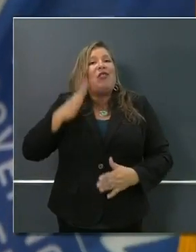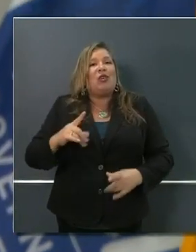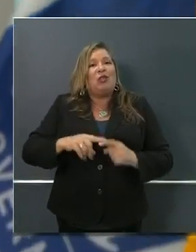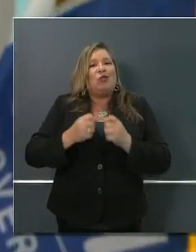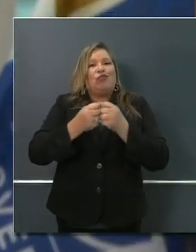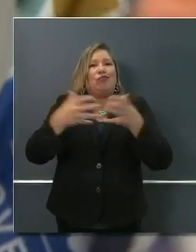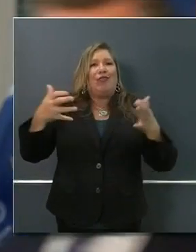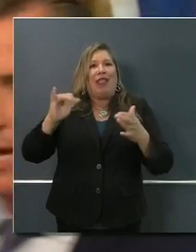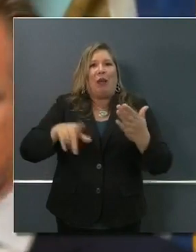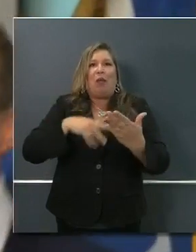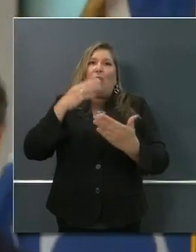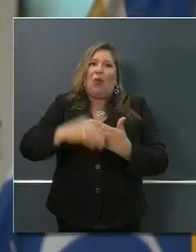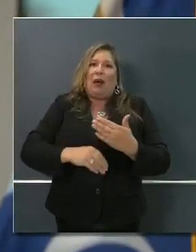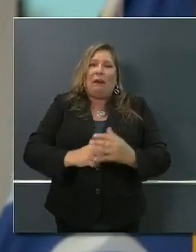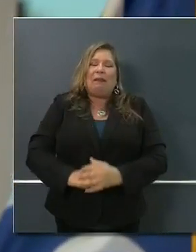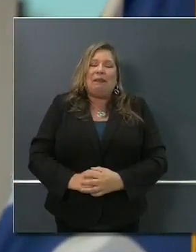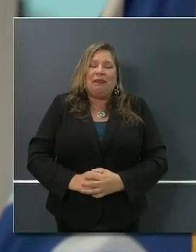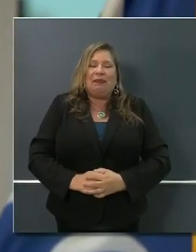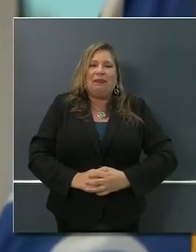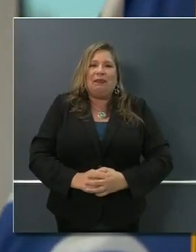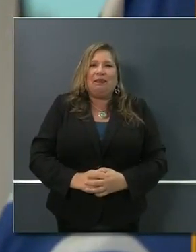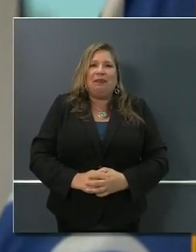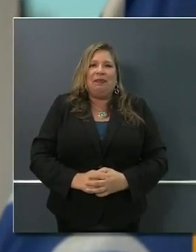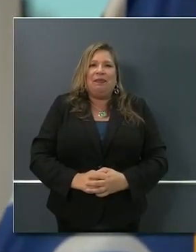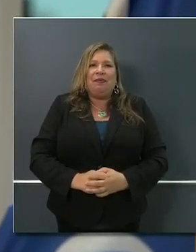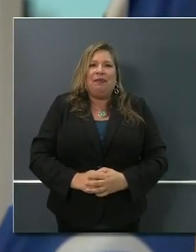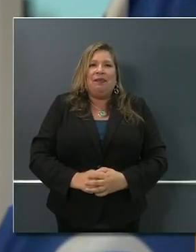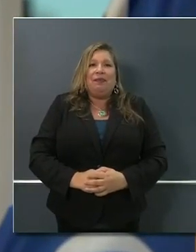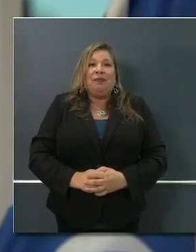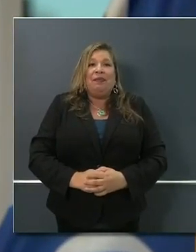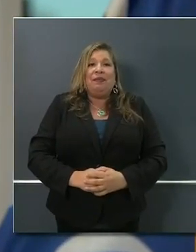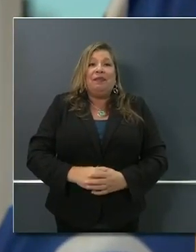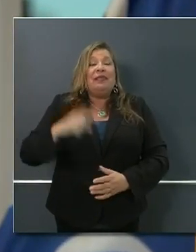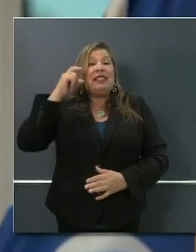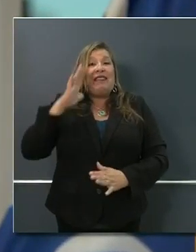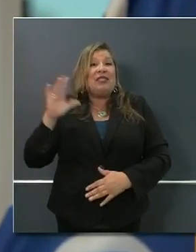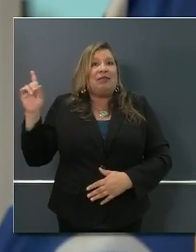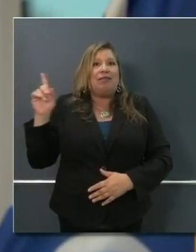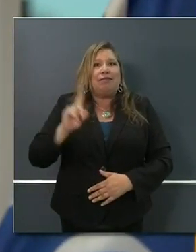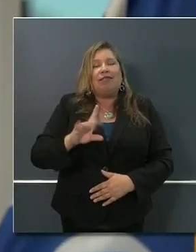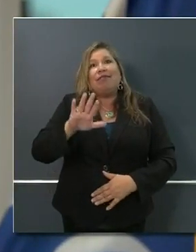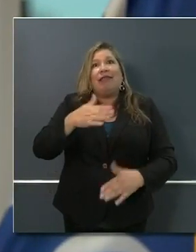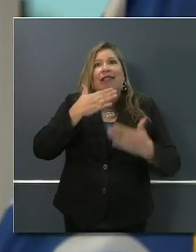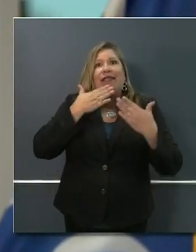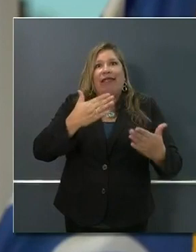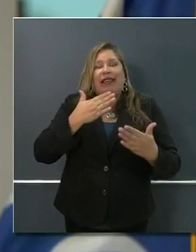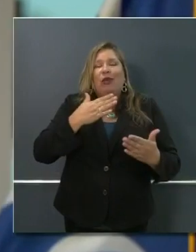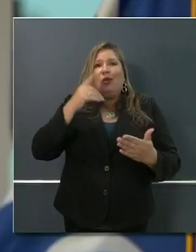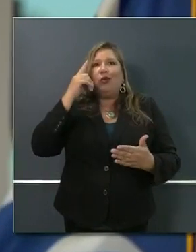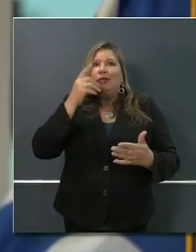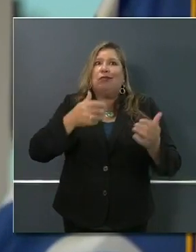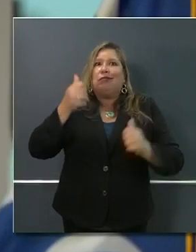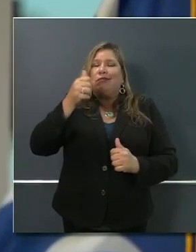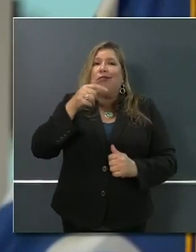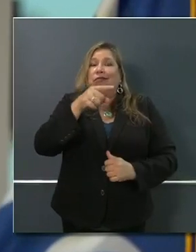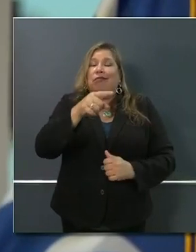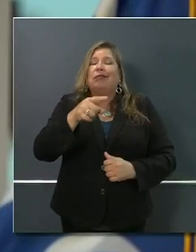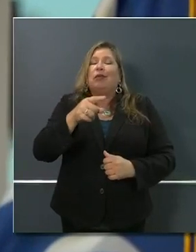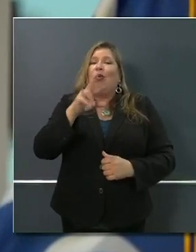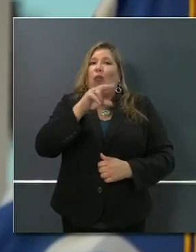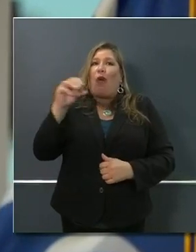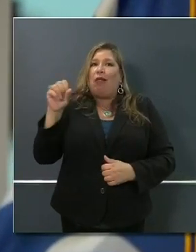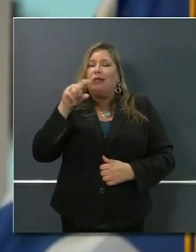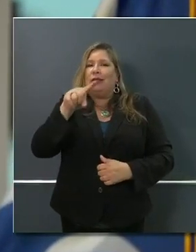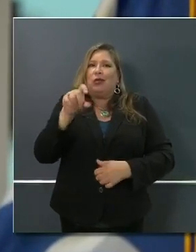Thank you, Madam Secretary. Secretary, as I say, Secretary Ross has been working on this program for years. It's